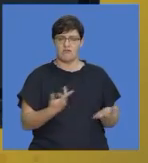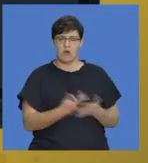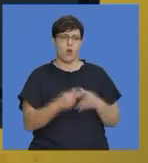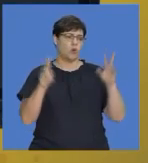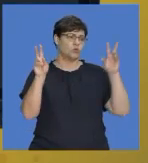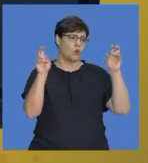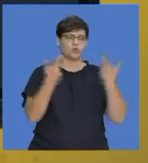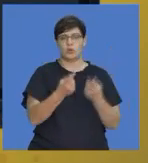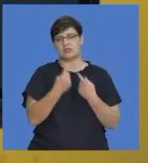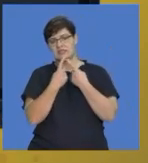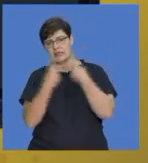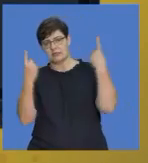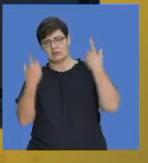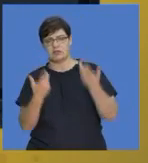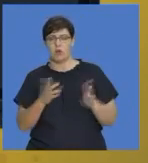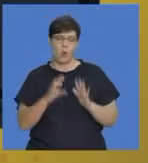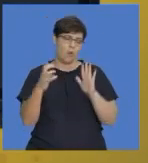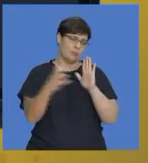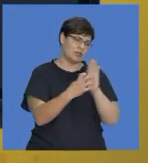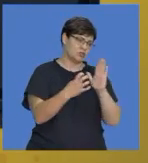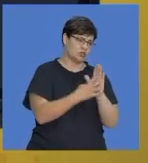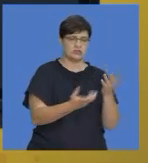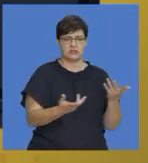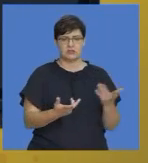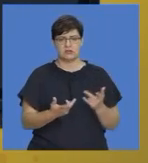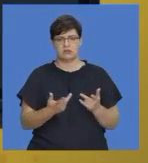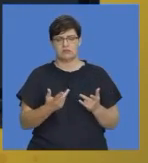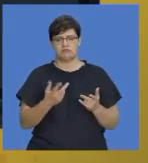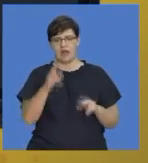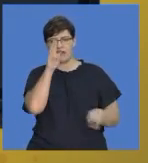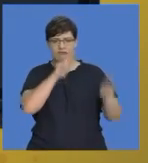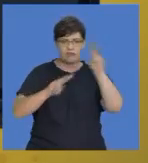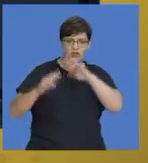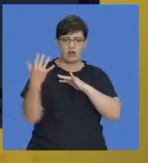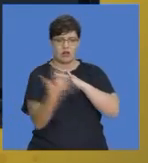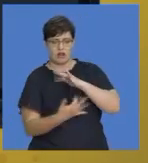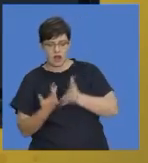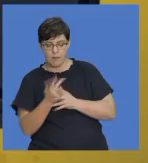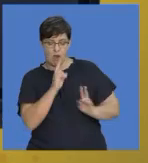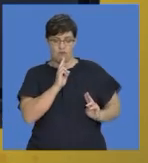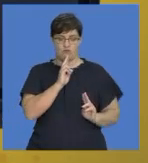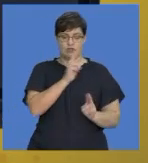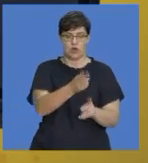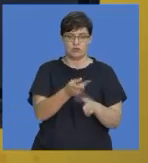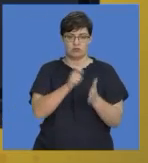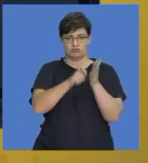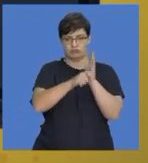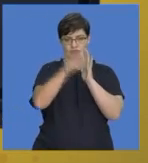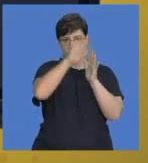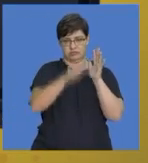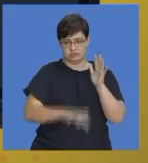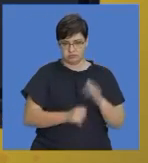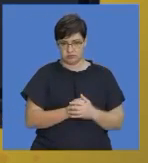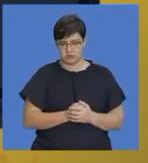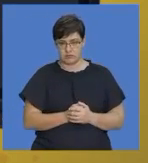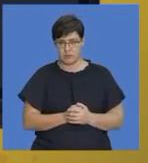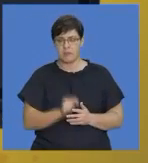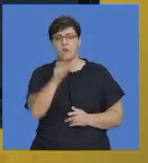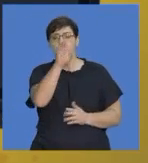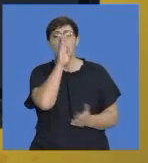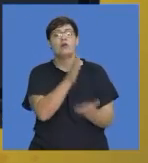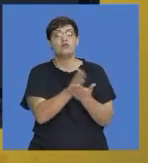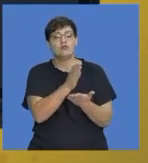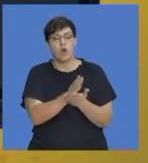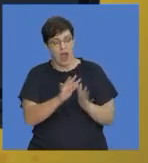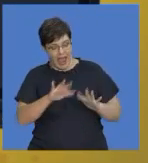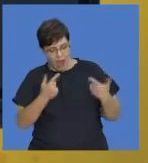statements or pictures, visual stimuli, so that you can respond to them. So, you need to ensure that the way in which you